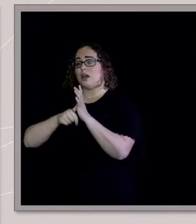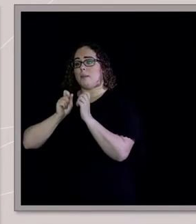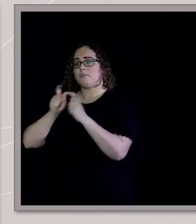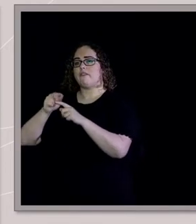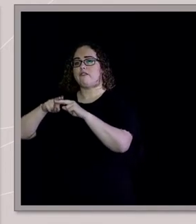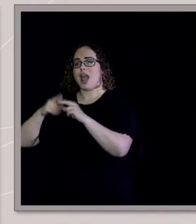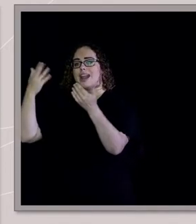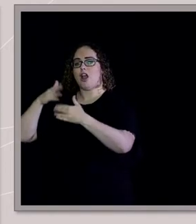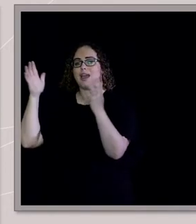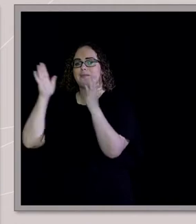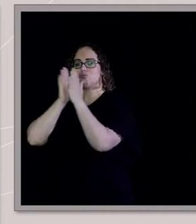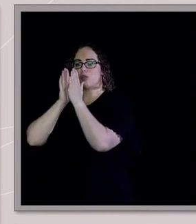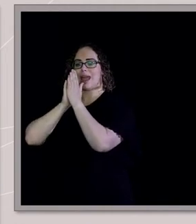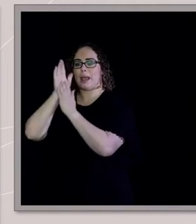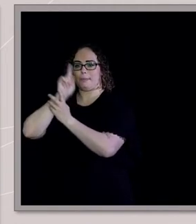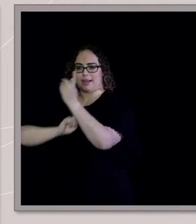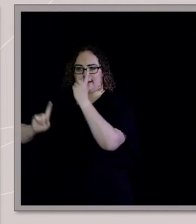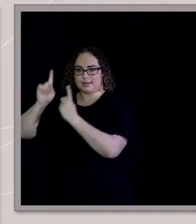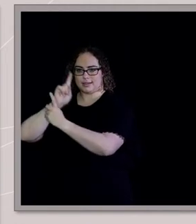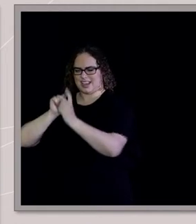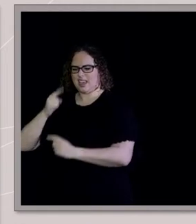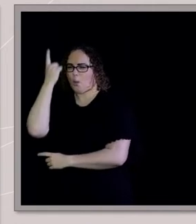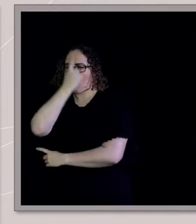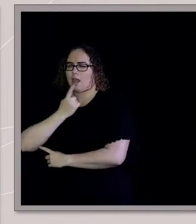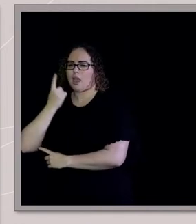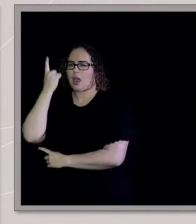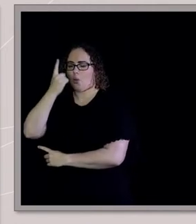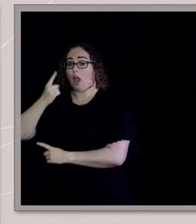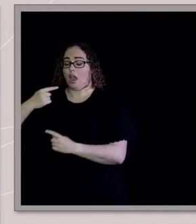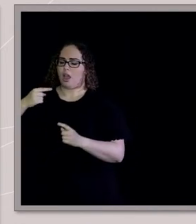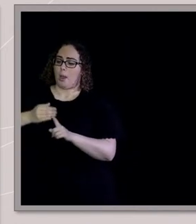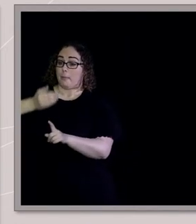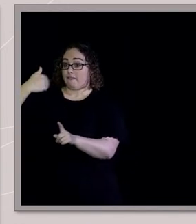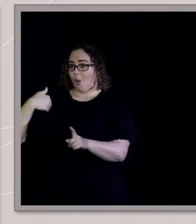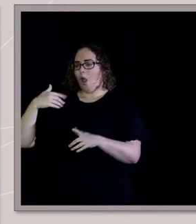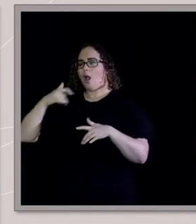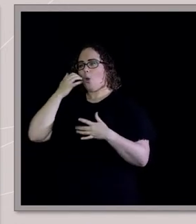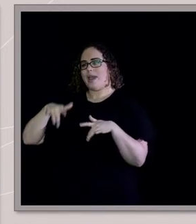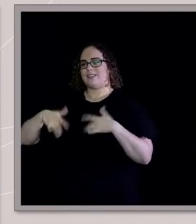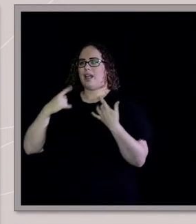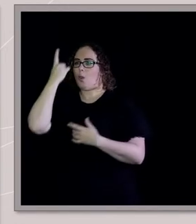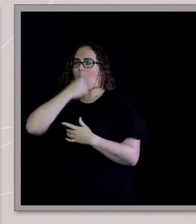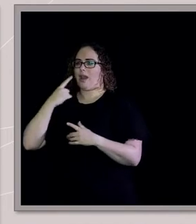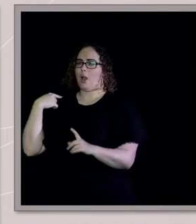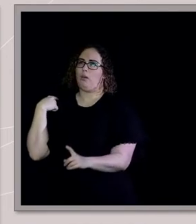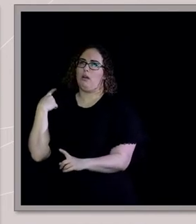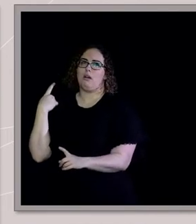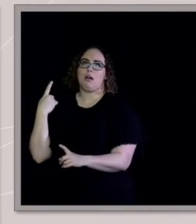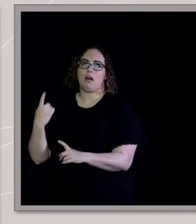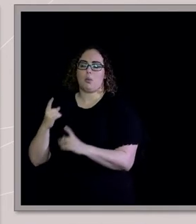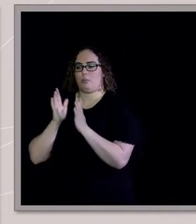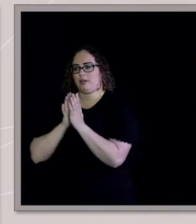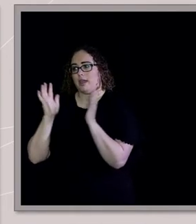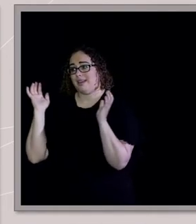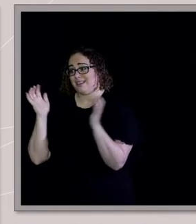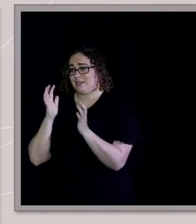this is going to be great. The hour is going to go so much faster. I used to, before receiving, look at my swatch watch and hope that it would end anytime soon,